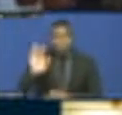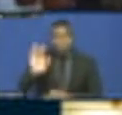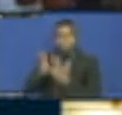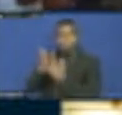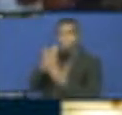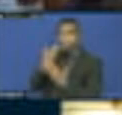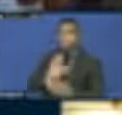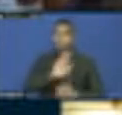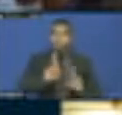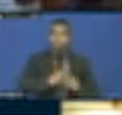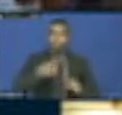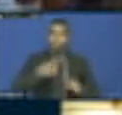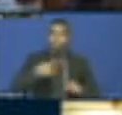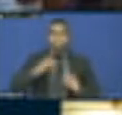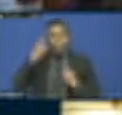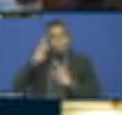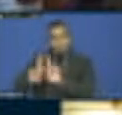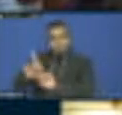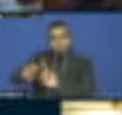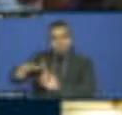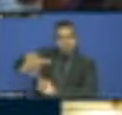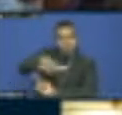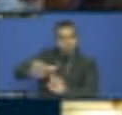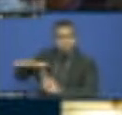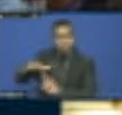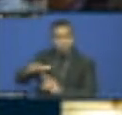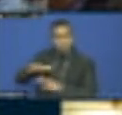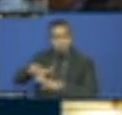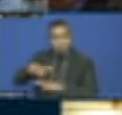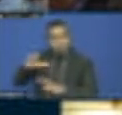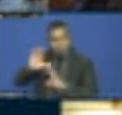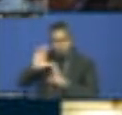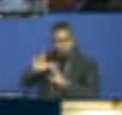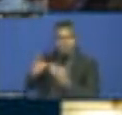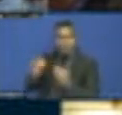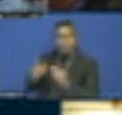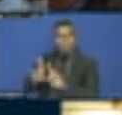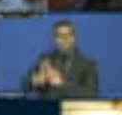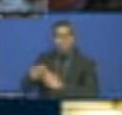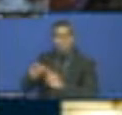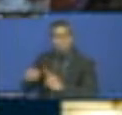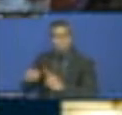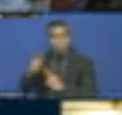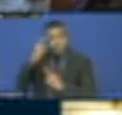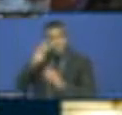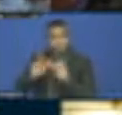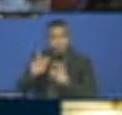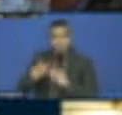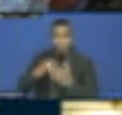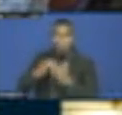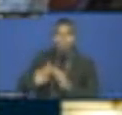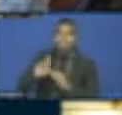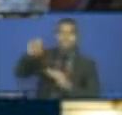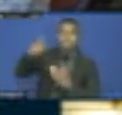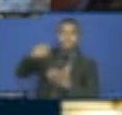in the rural areas, I was taught, like my traditional practices tell me that I cannot be answered by a woman, when I come to town, I